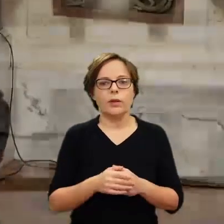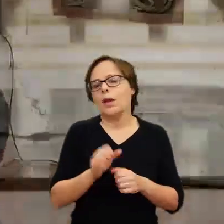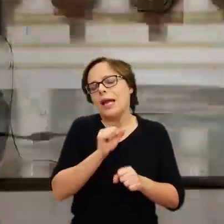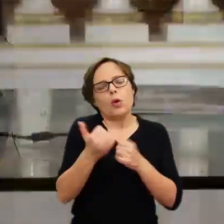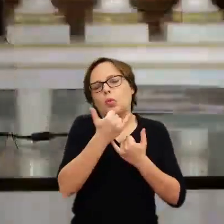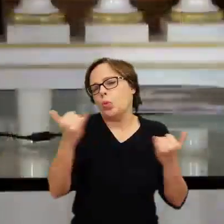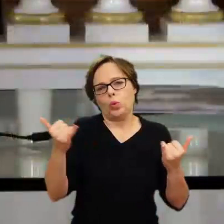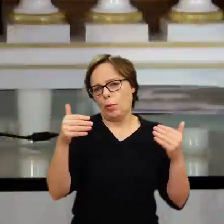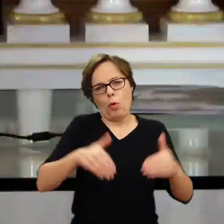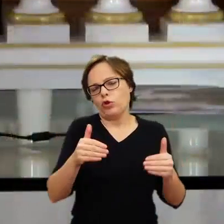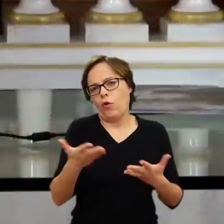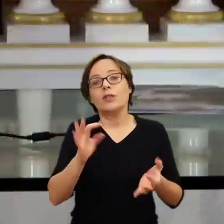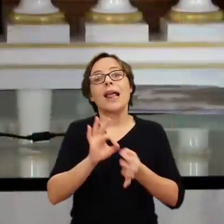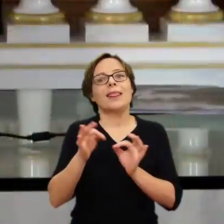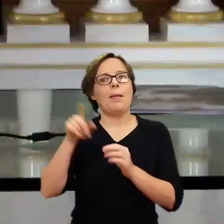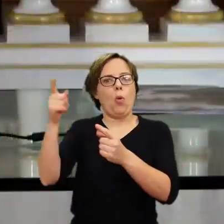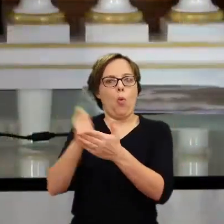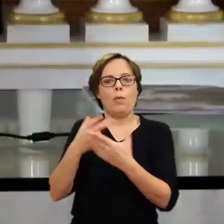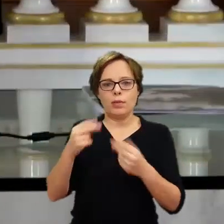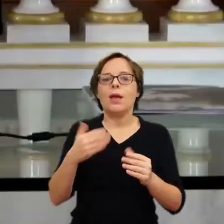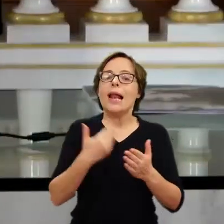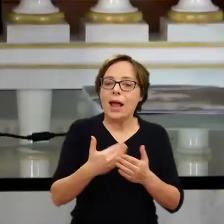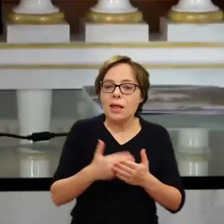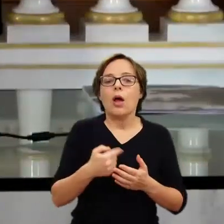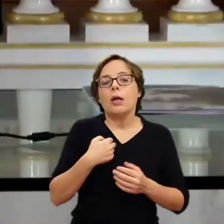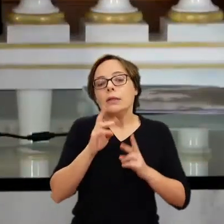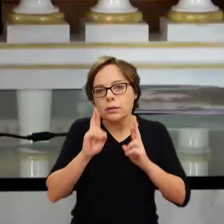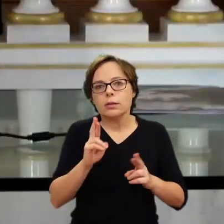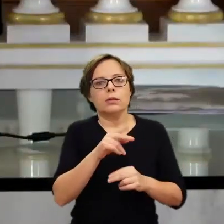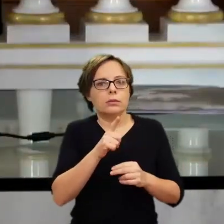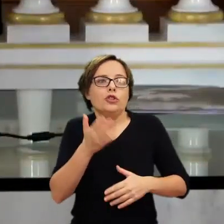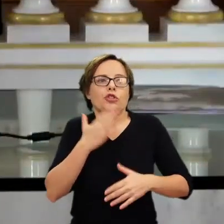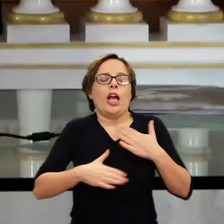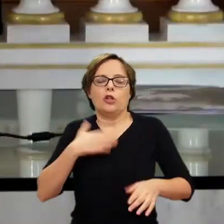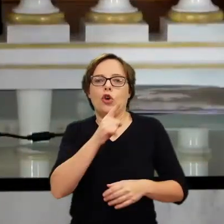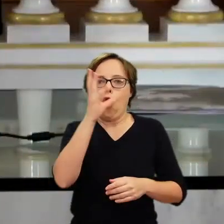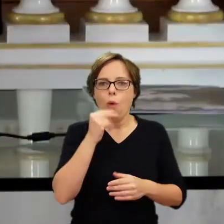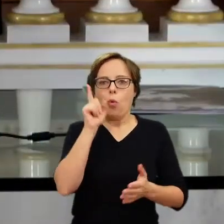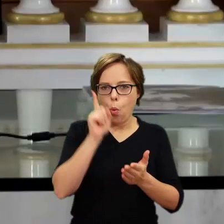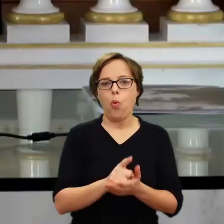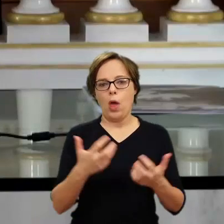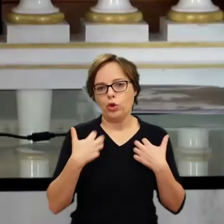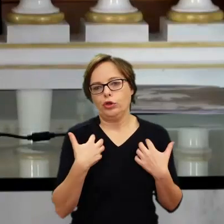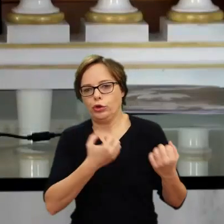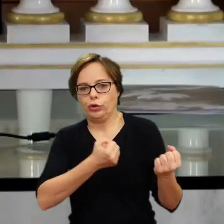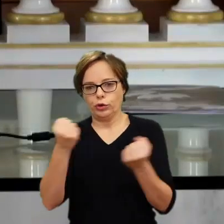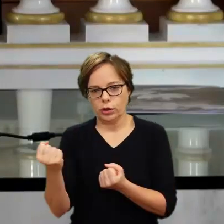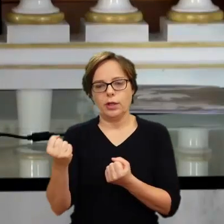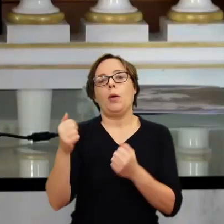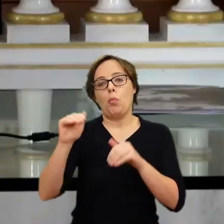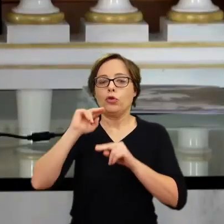lots of other options. So, you know, I'm glad that it made it through history and it still exists and it's on public view and it can travel to Poland.